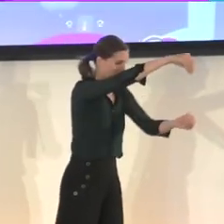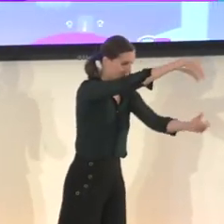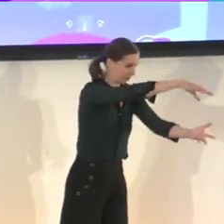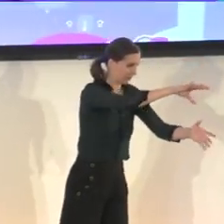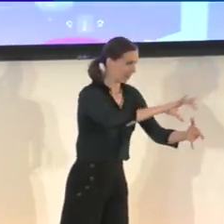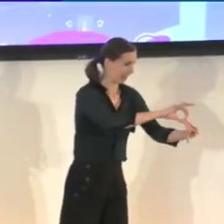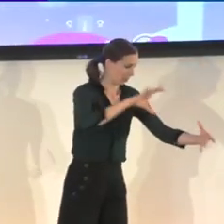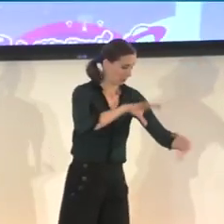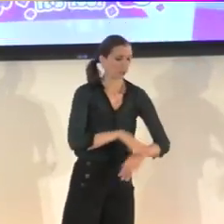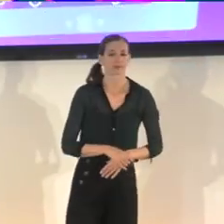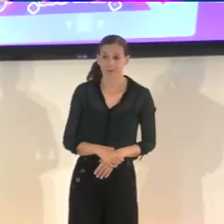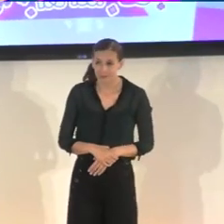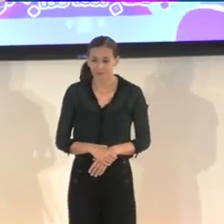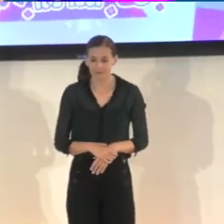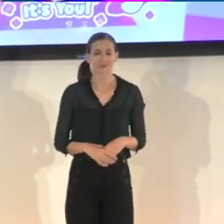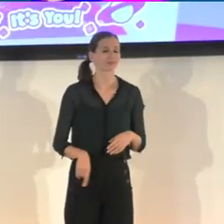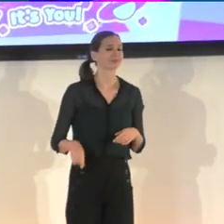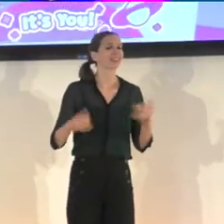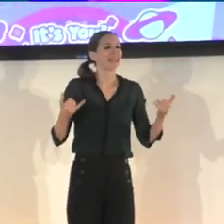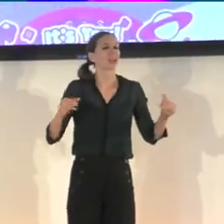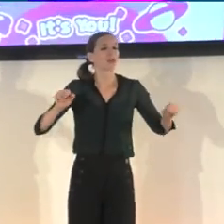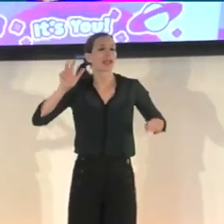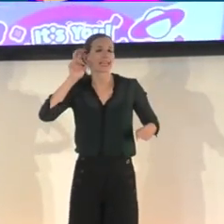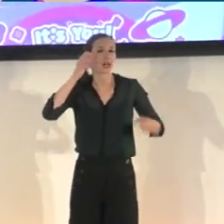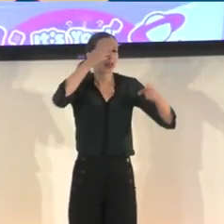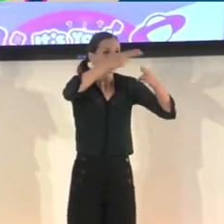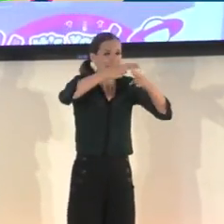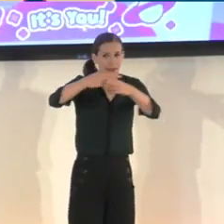decision before teleporting. Space bus door.